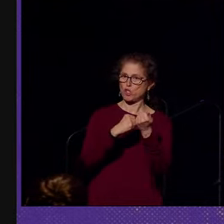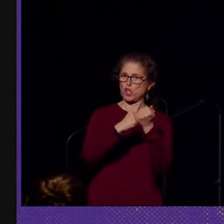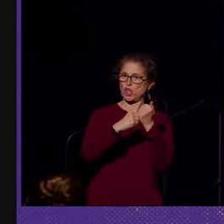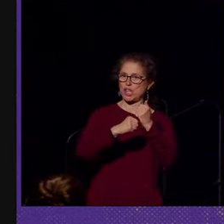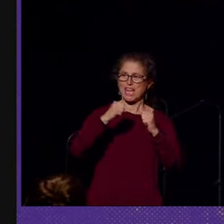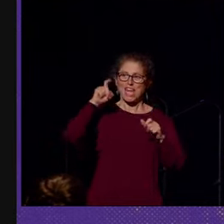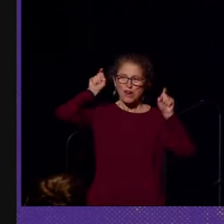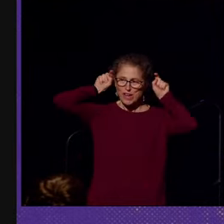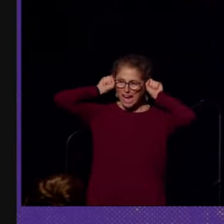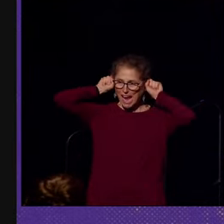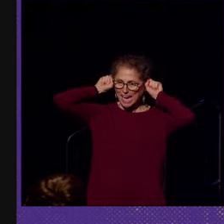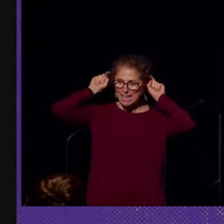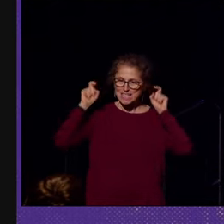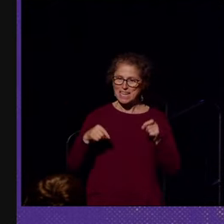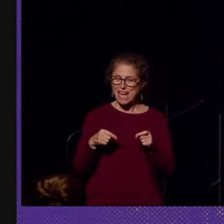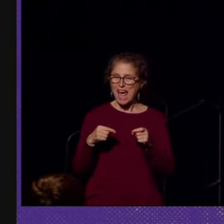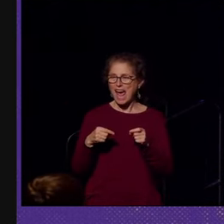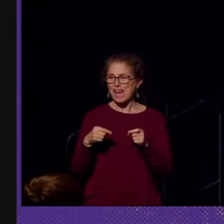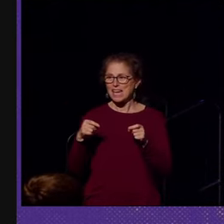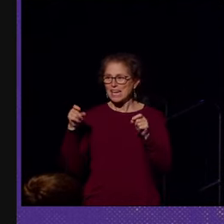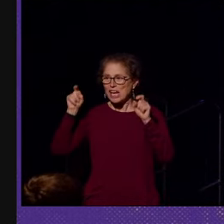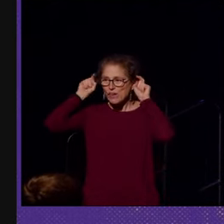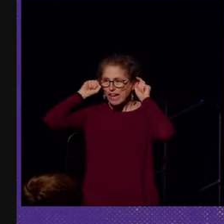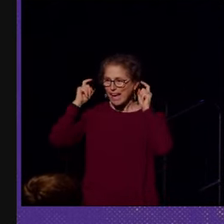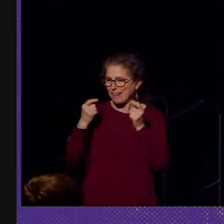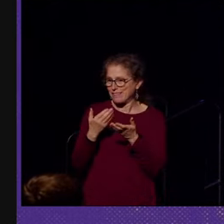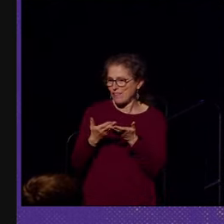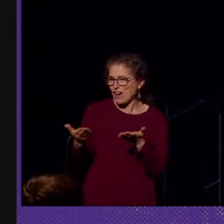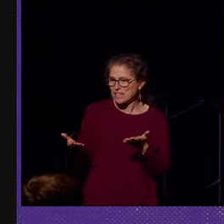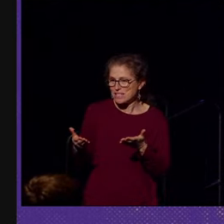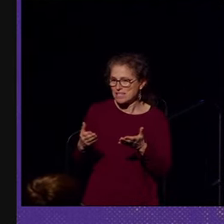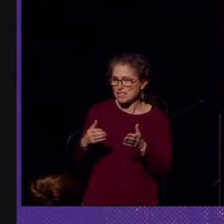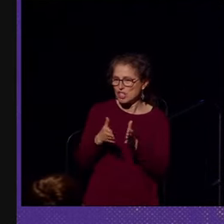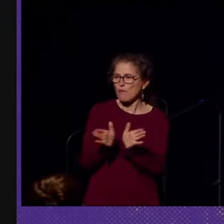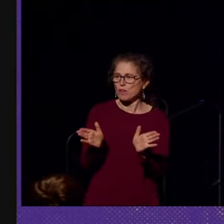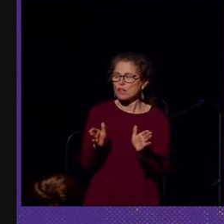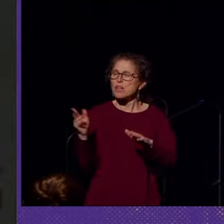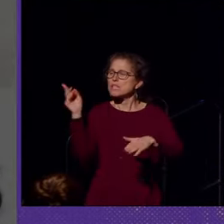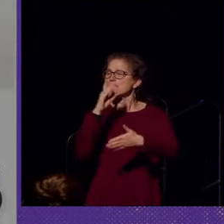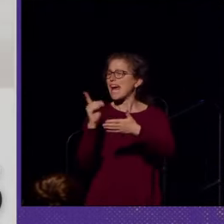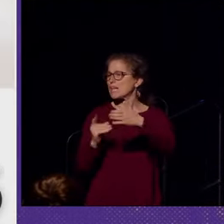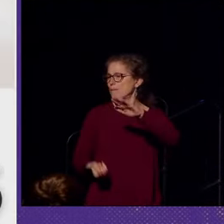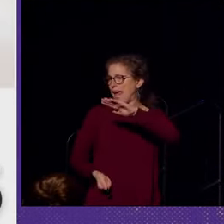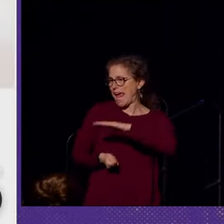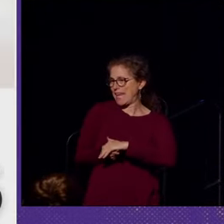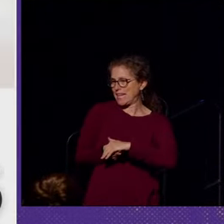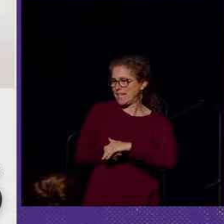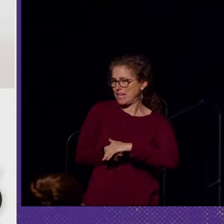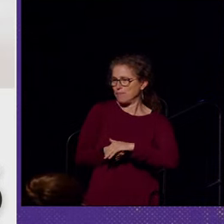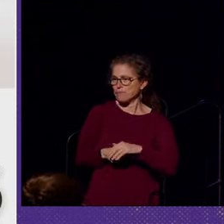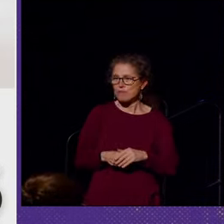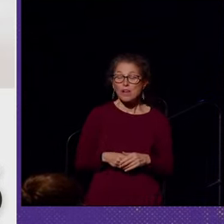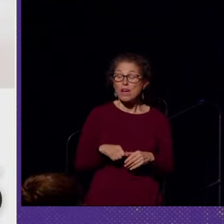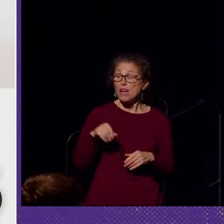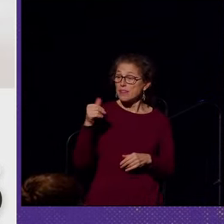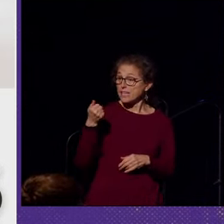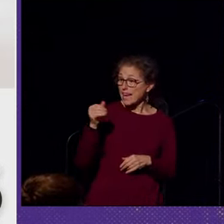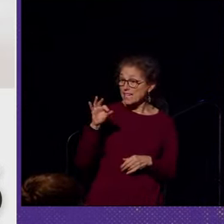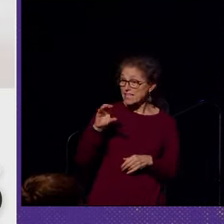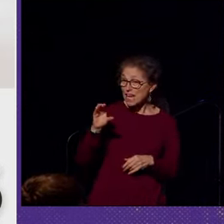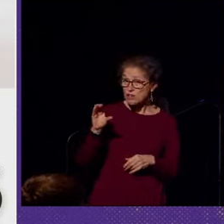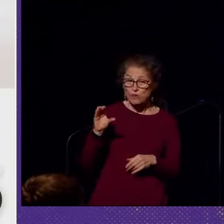and aids to hearing more generally, to be designed to be hidden. Prior to the 19th century,